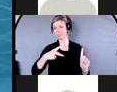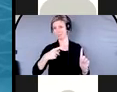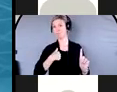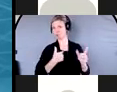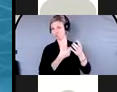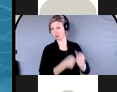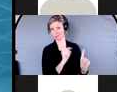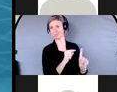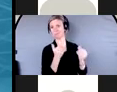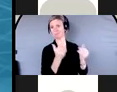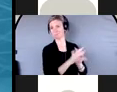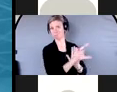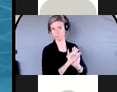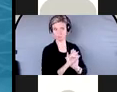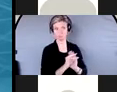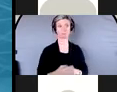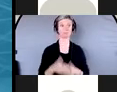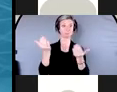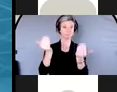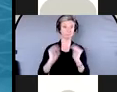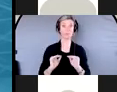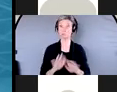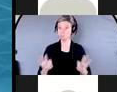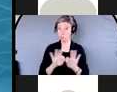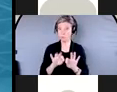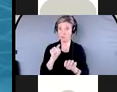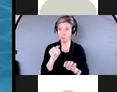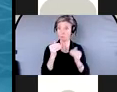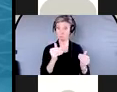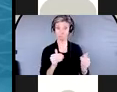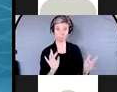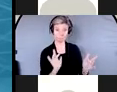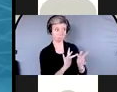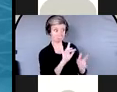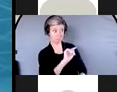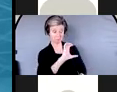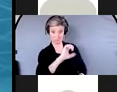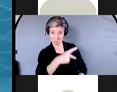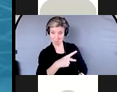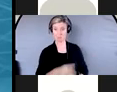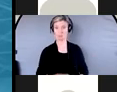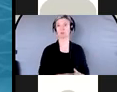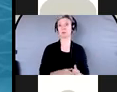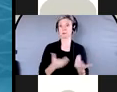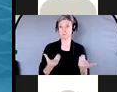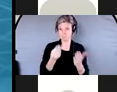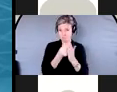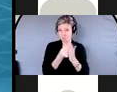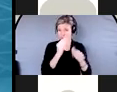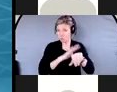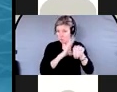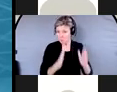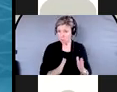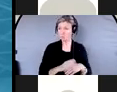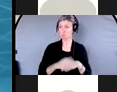And we would encourage you to speak to your trusted contact person, your power of attorney, your financial advisor, your whole team of